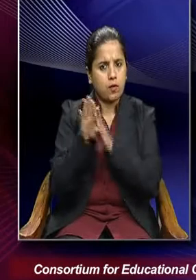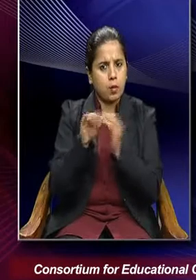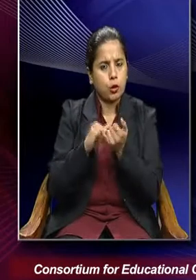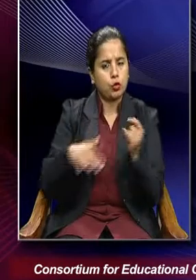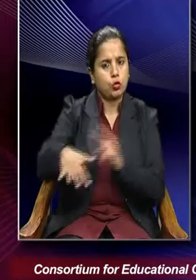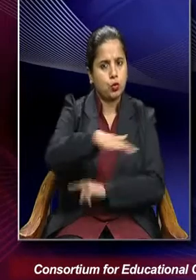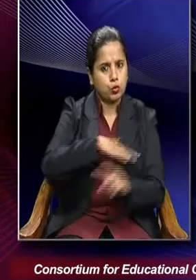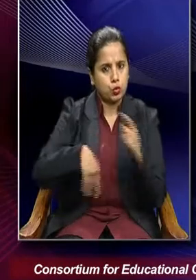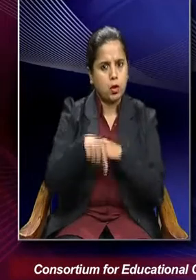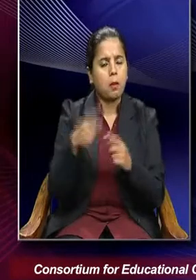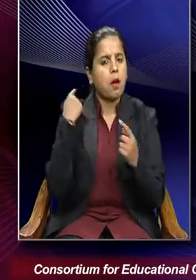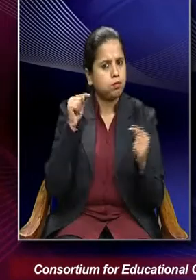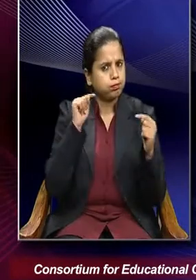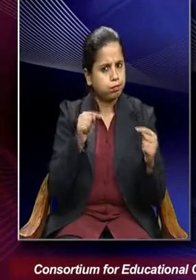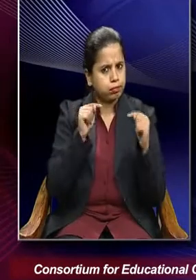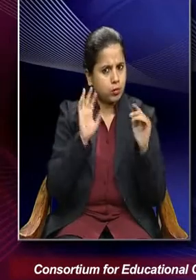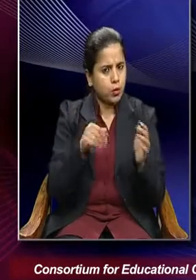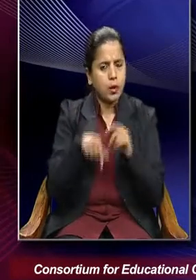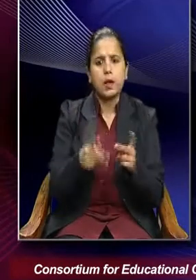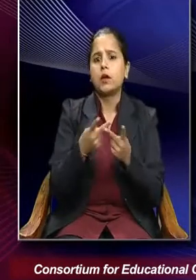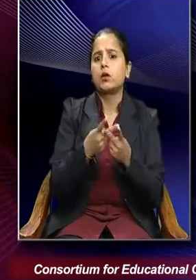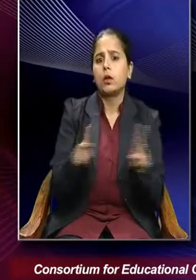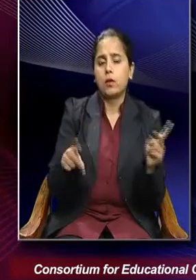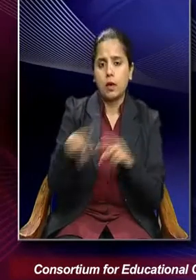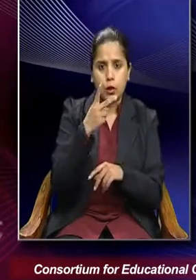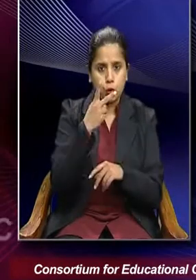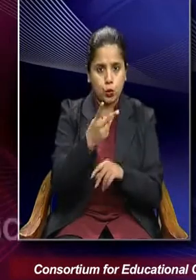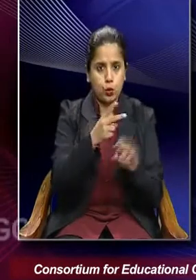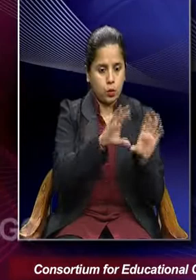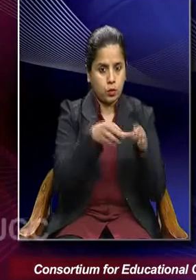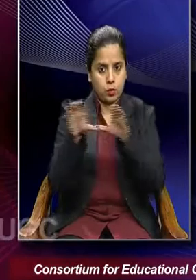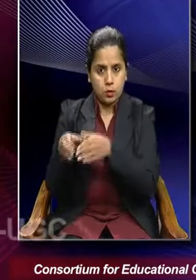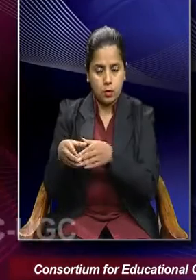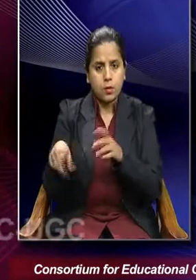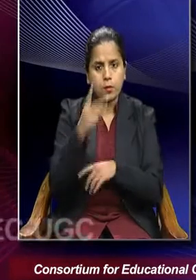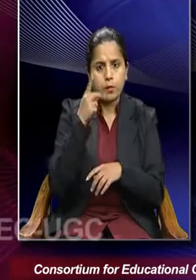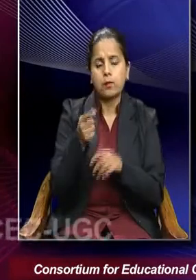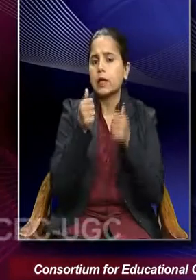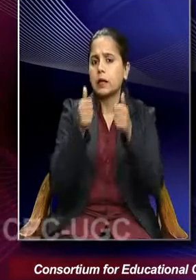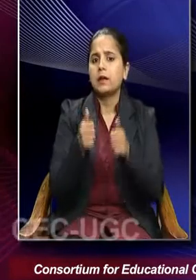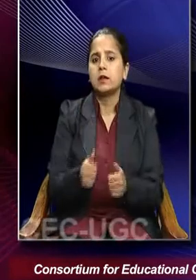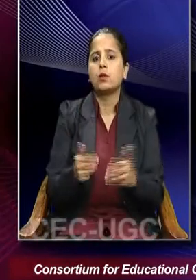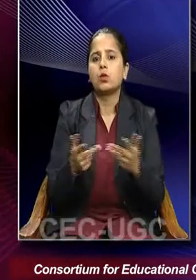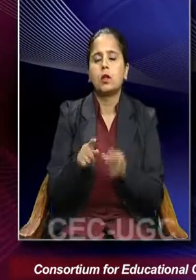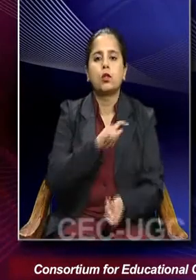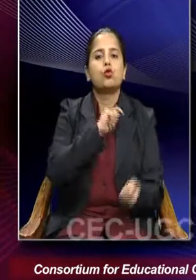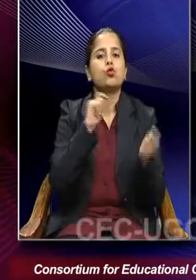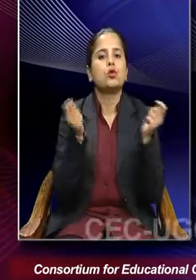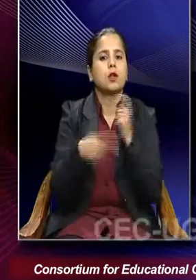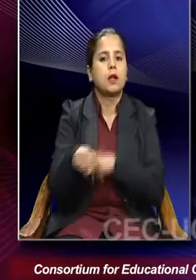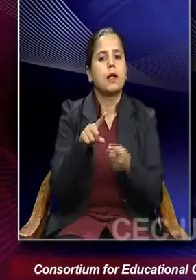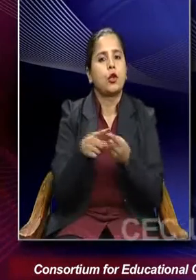argued that the difference between the two class would result in the change of the